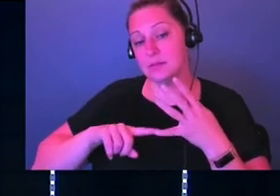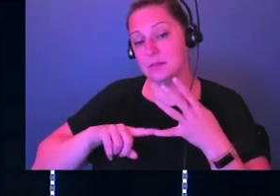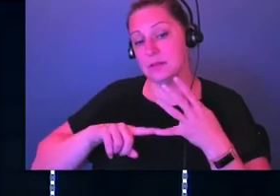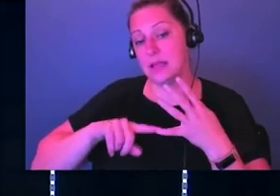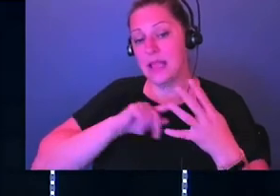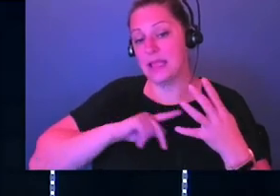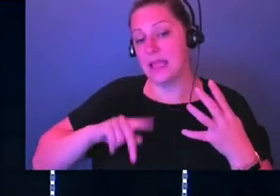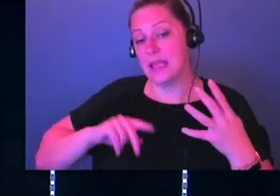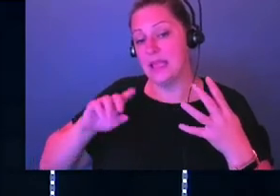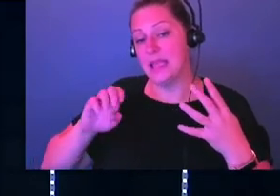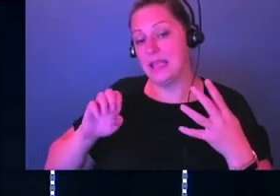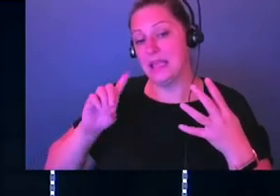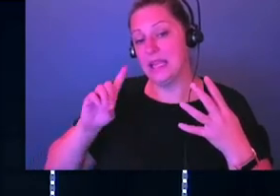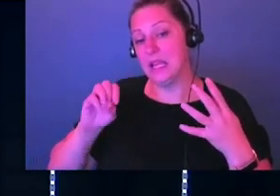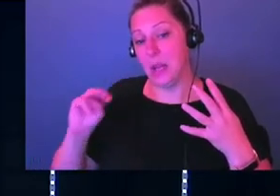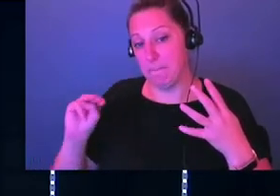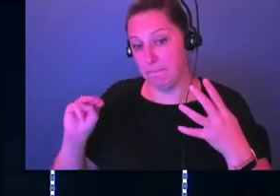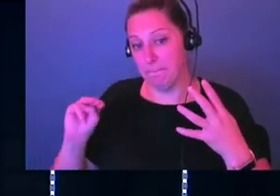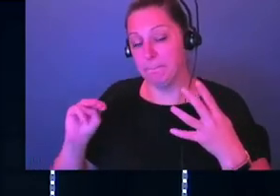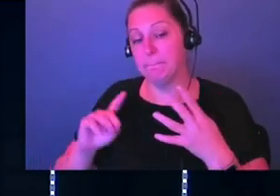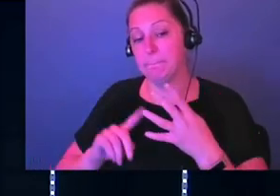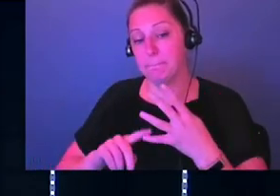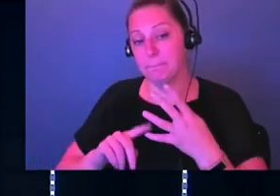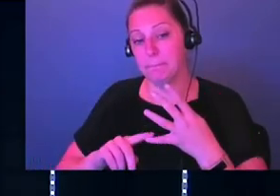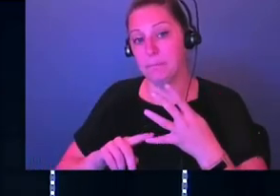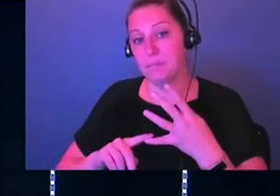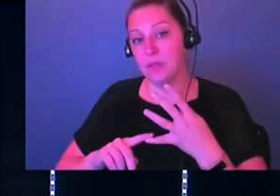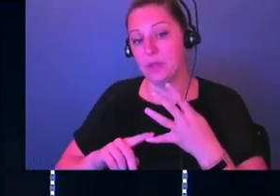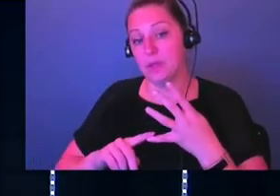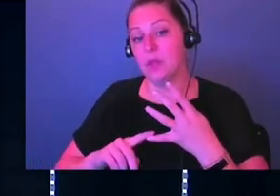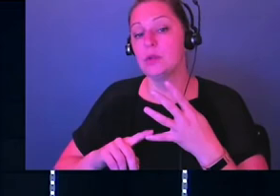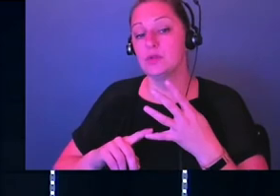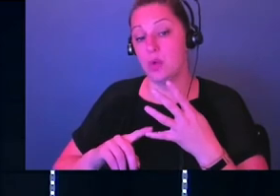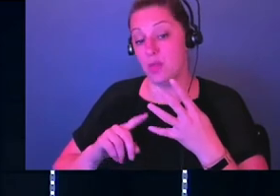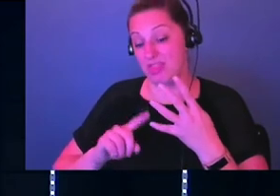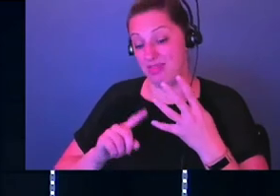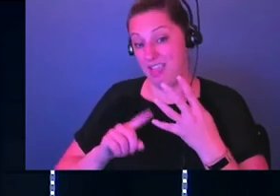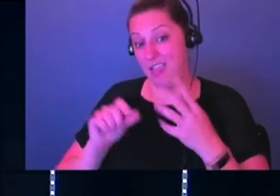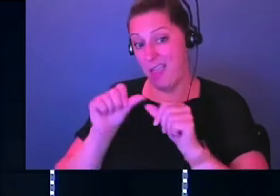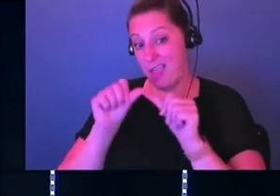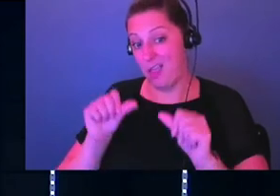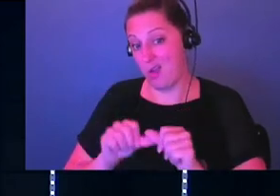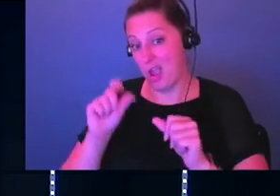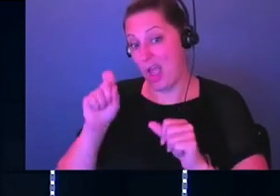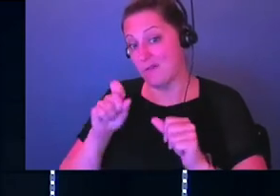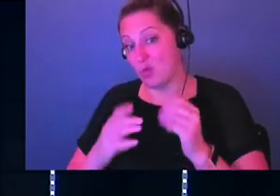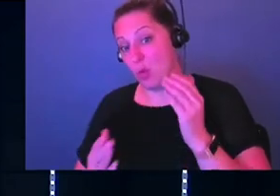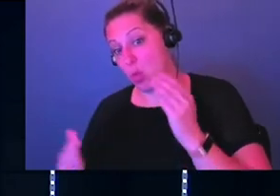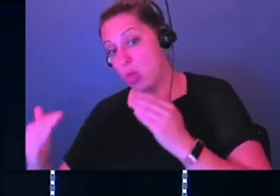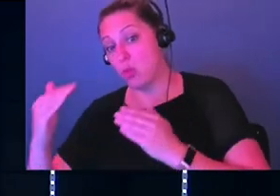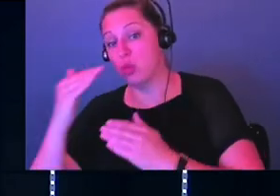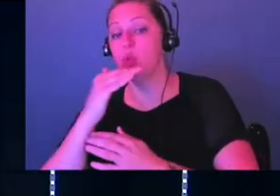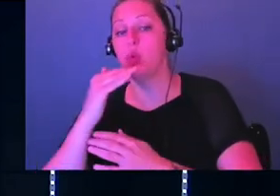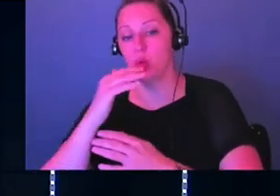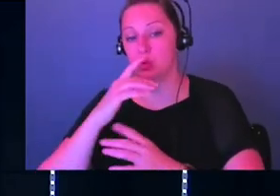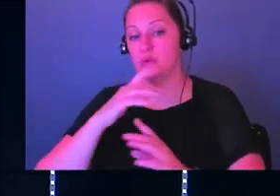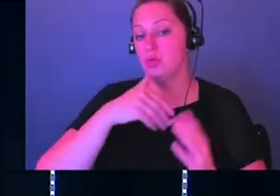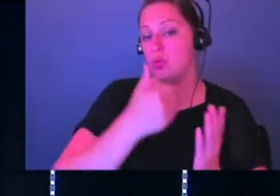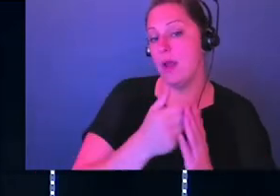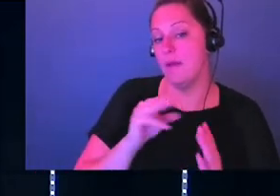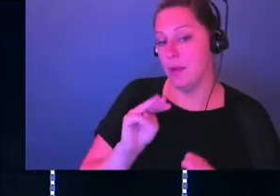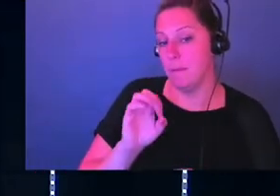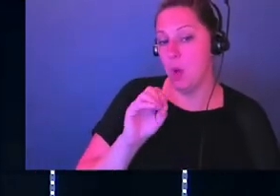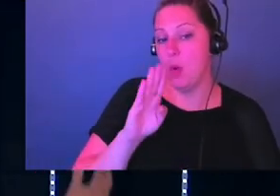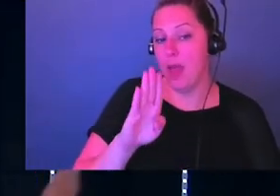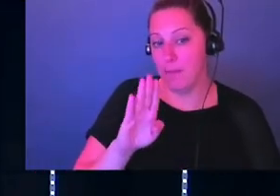Edom, okay? And Edom was actually the location that they were going to travel through to fight the kingdom of Moab. And so he gets these two kings. He's like, here's what's happening.